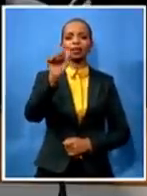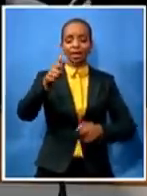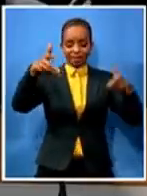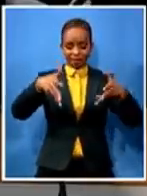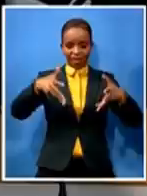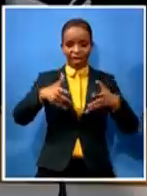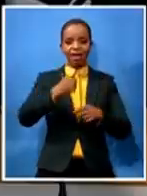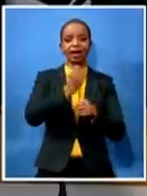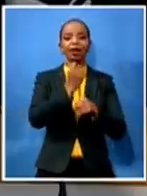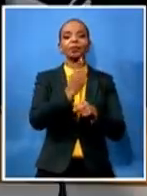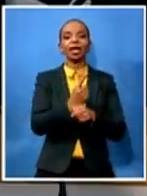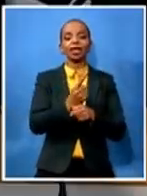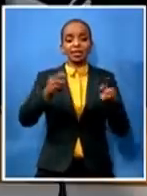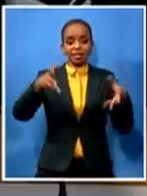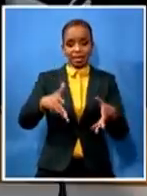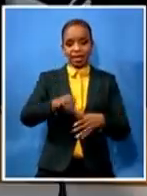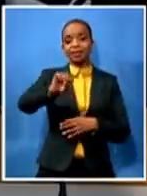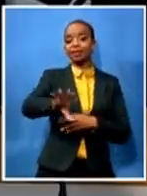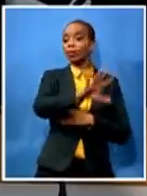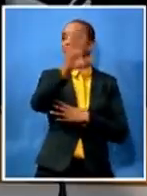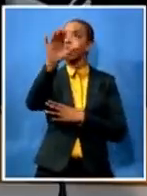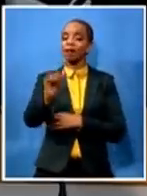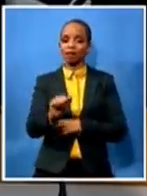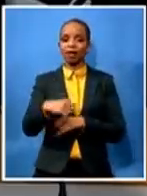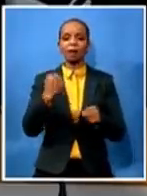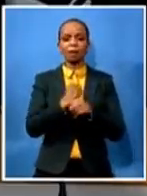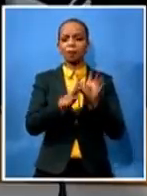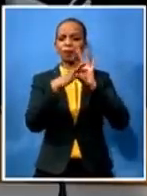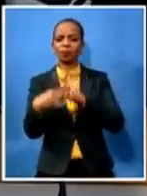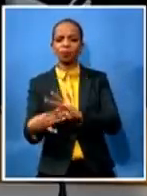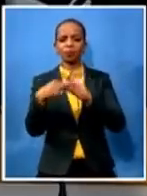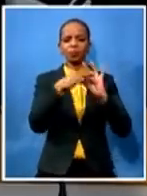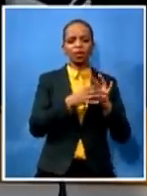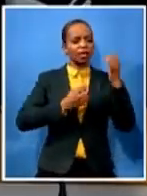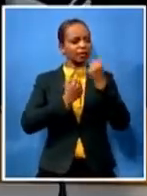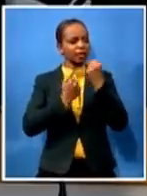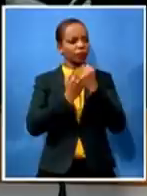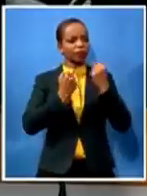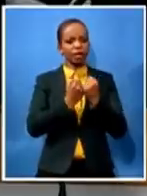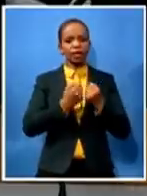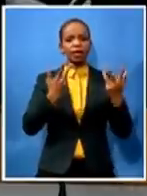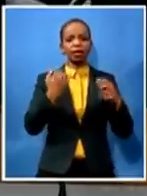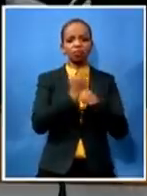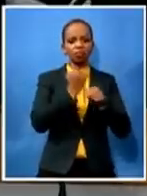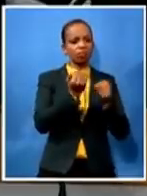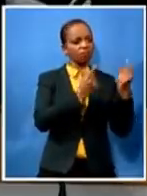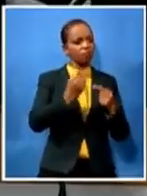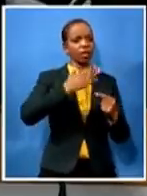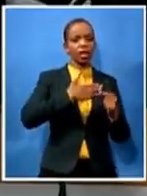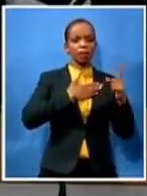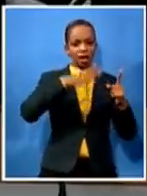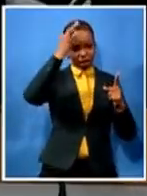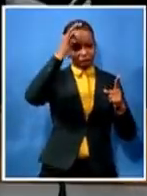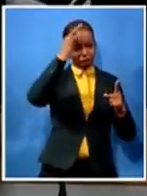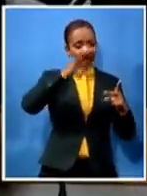collaborating and supporting government initiatives and the african national congress was not a foreign thing nor a secret thing and